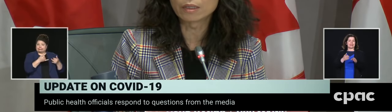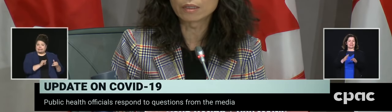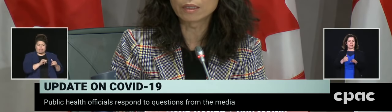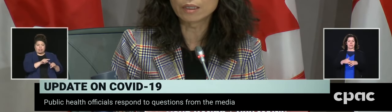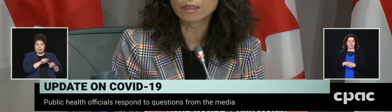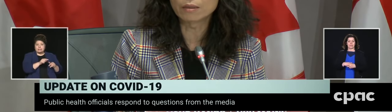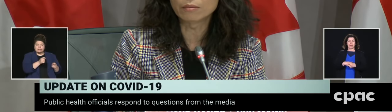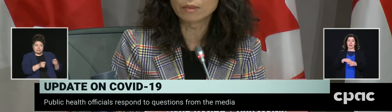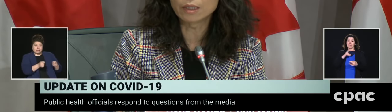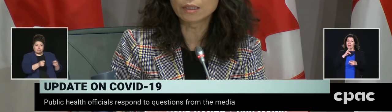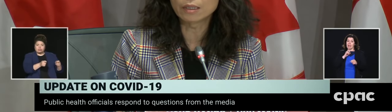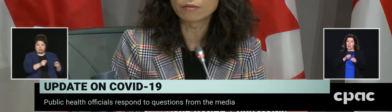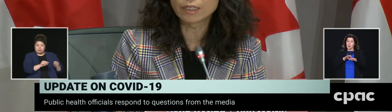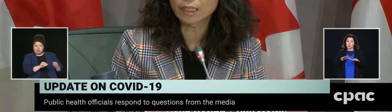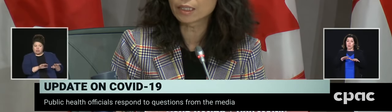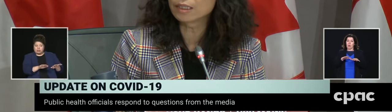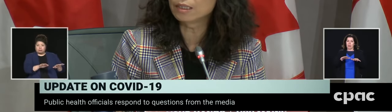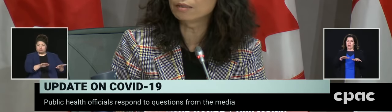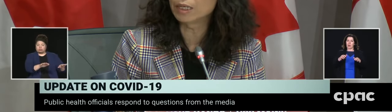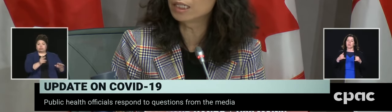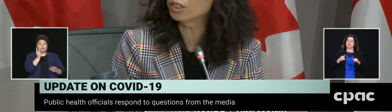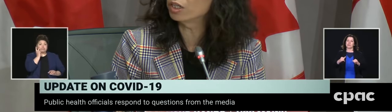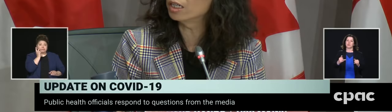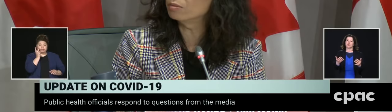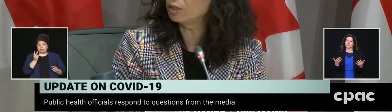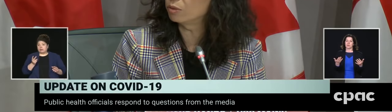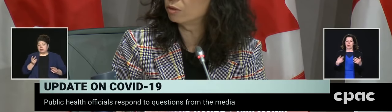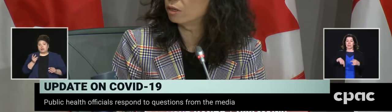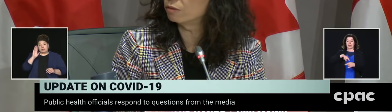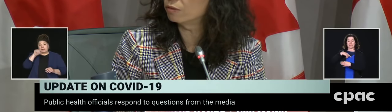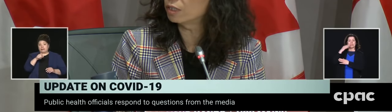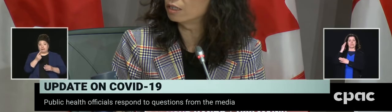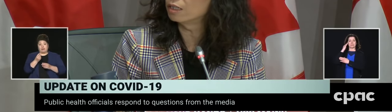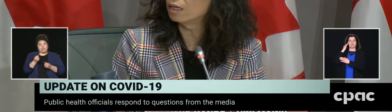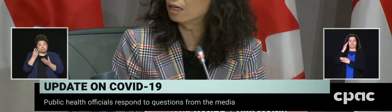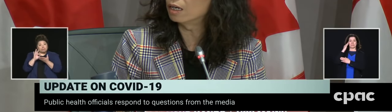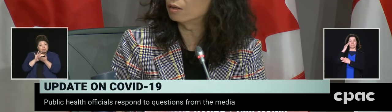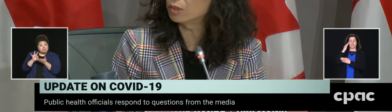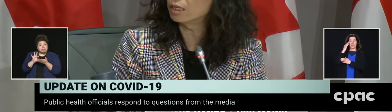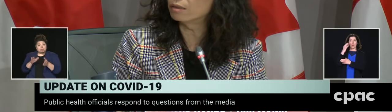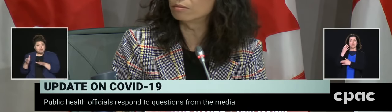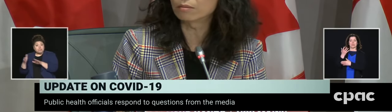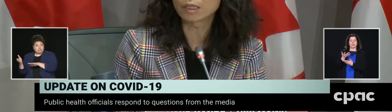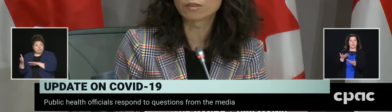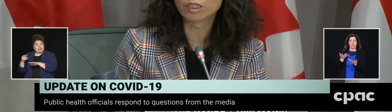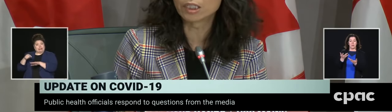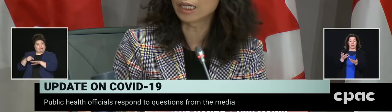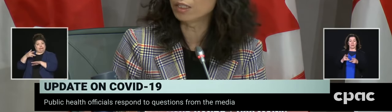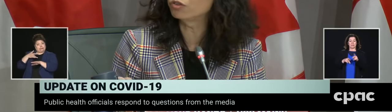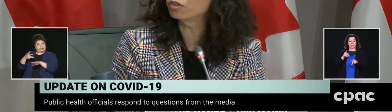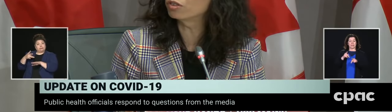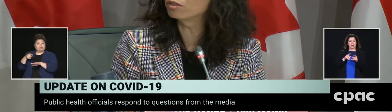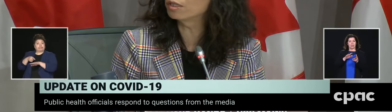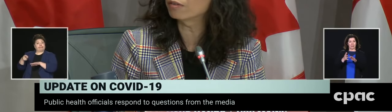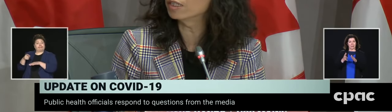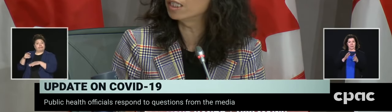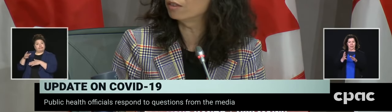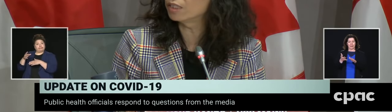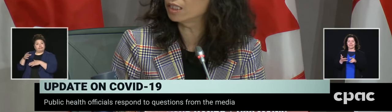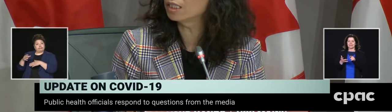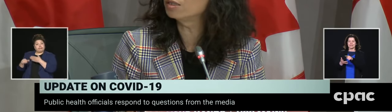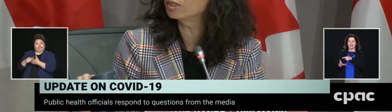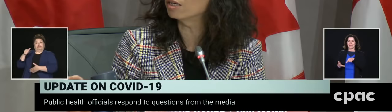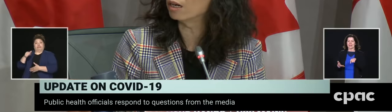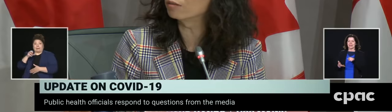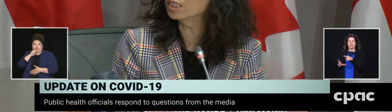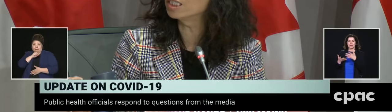fatalities mainly occur in people over a certain age, so it's definitely